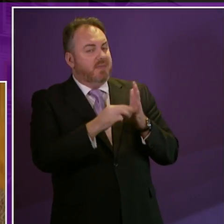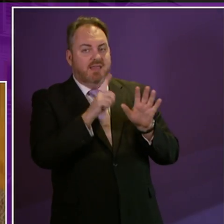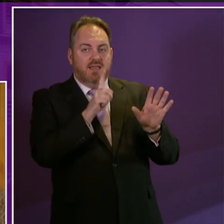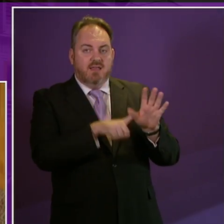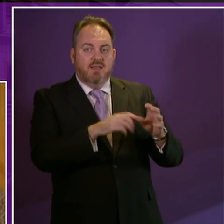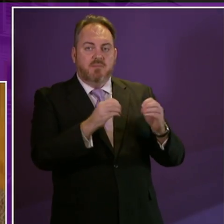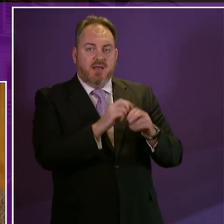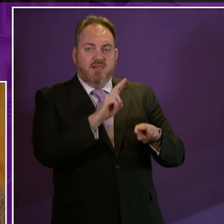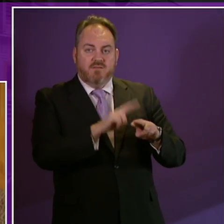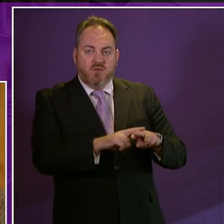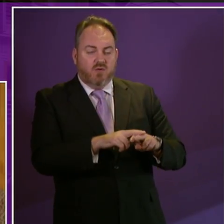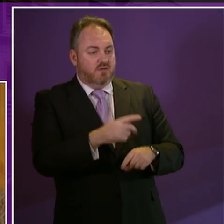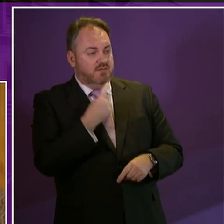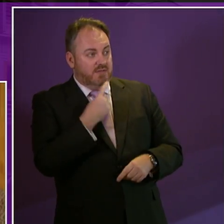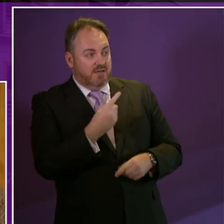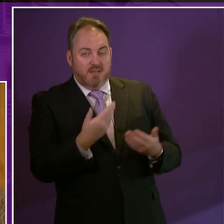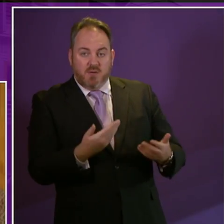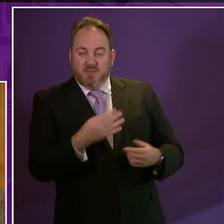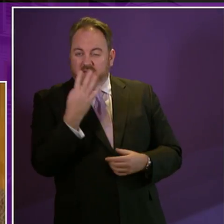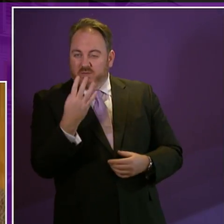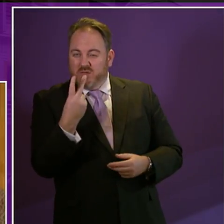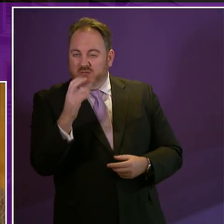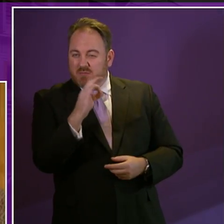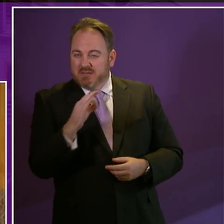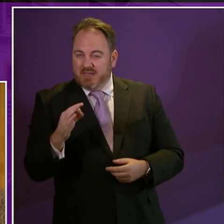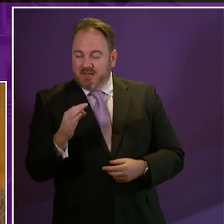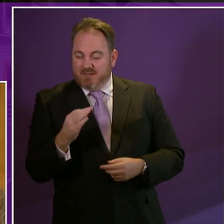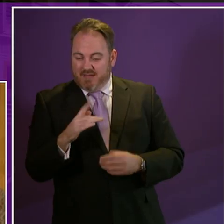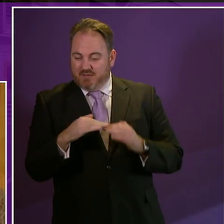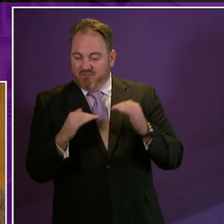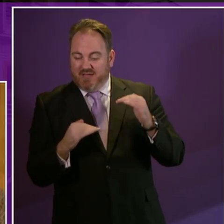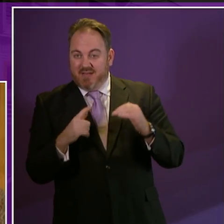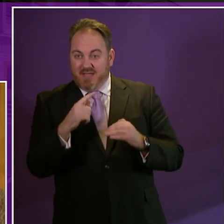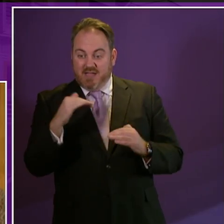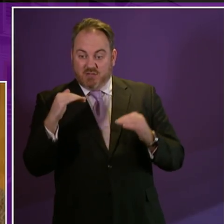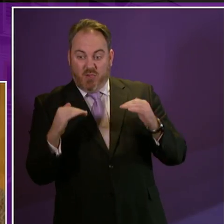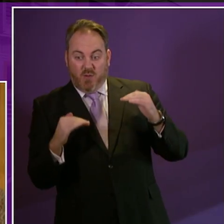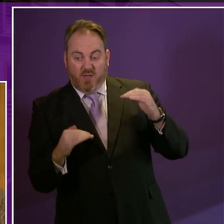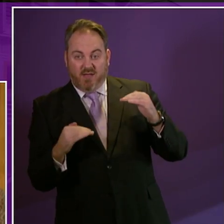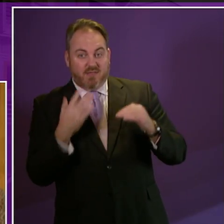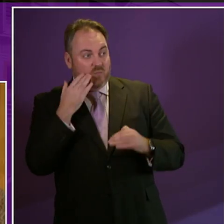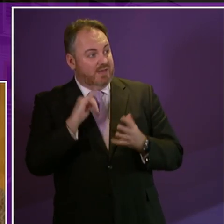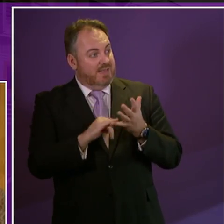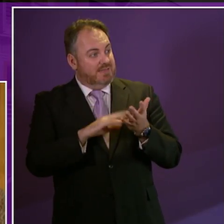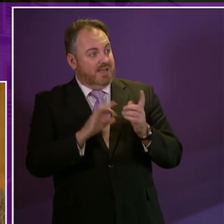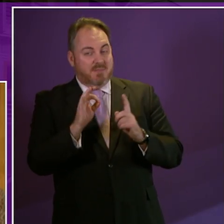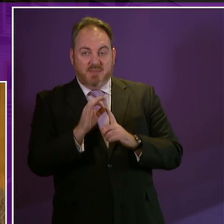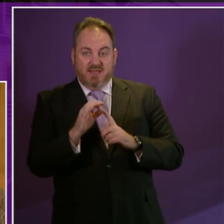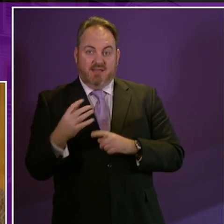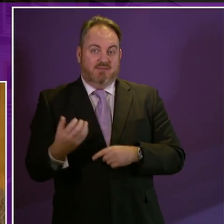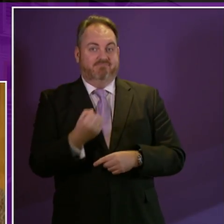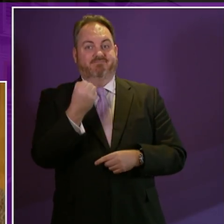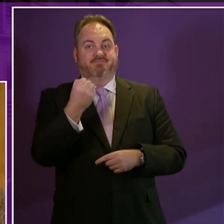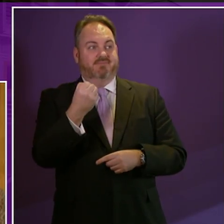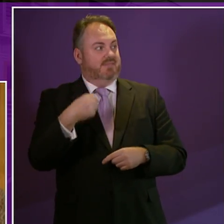disability employment in Scotland is 42% and this is lower than when the SNP first came to power and is lower than the UK